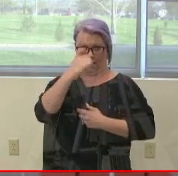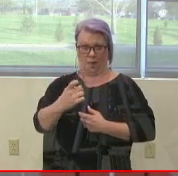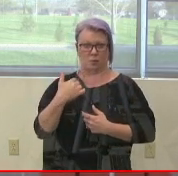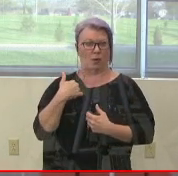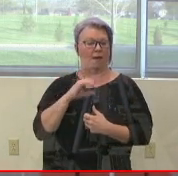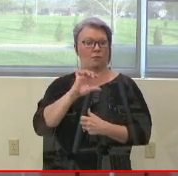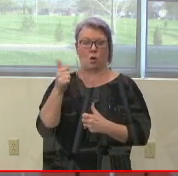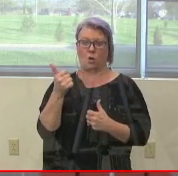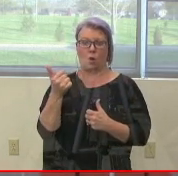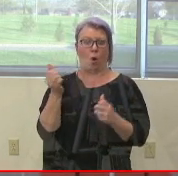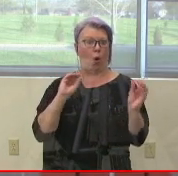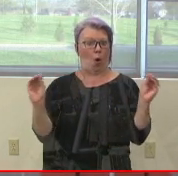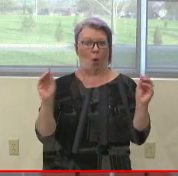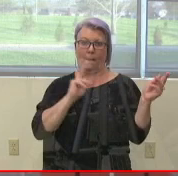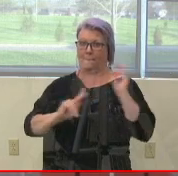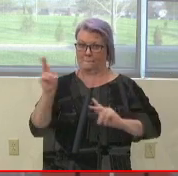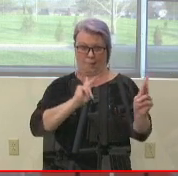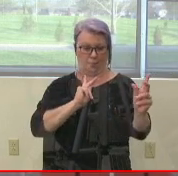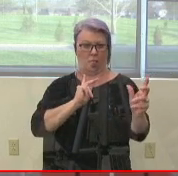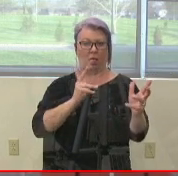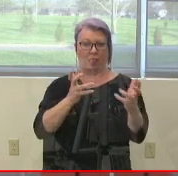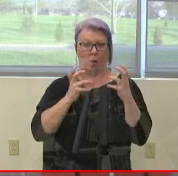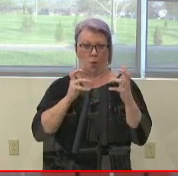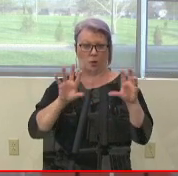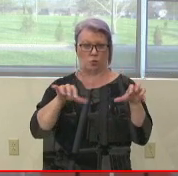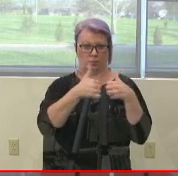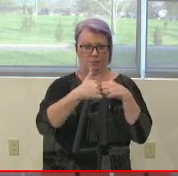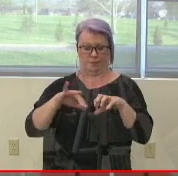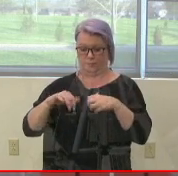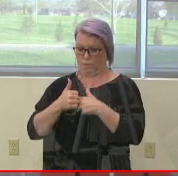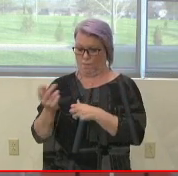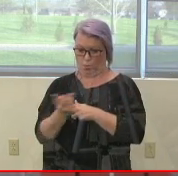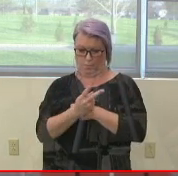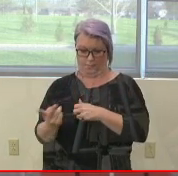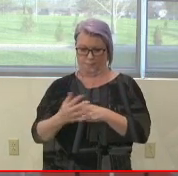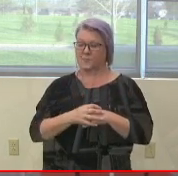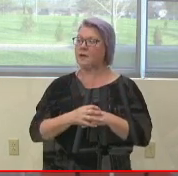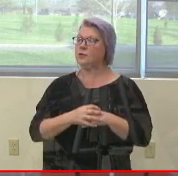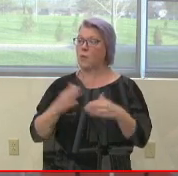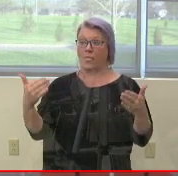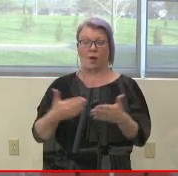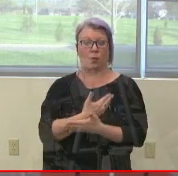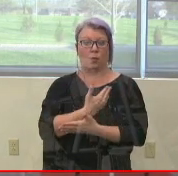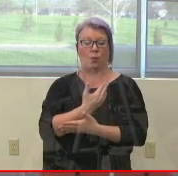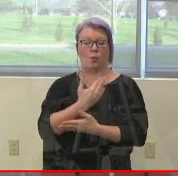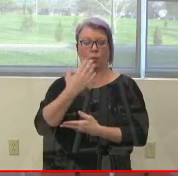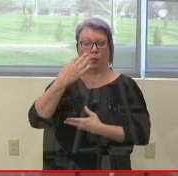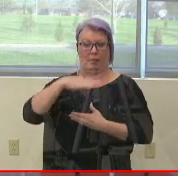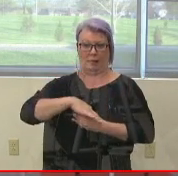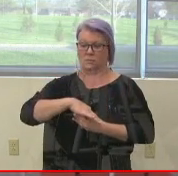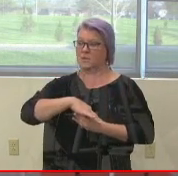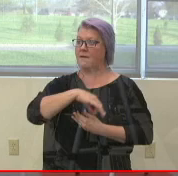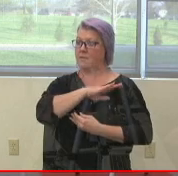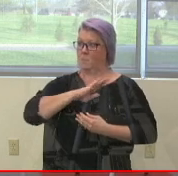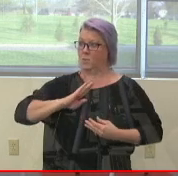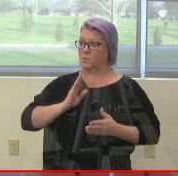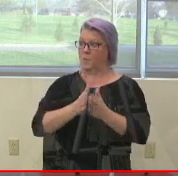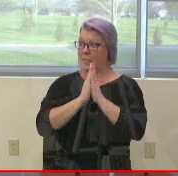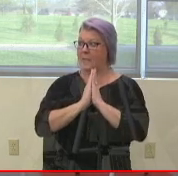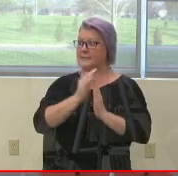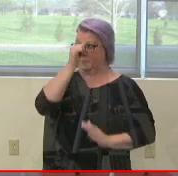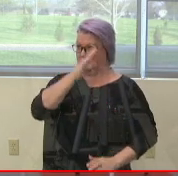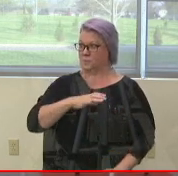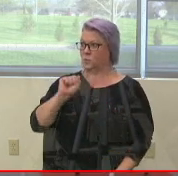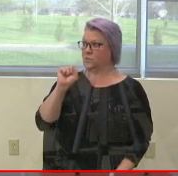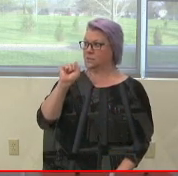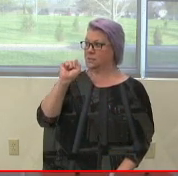So at this time, moving to the next item, insulation of our newly elected members of the board, I would ask Mr. Seltzer and Mr. Schindler to